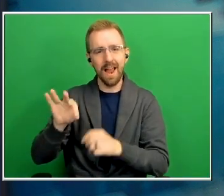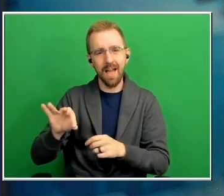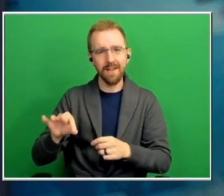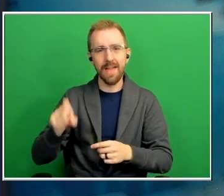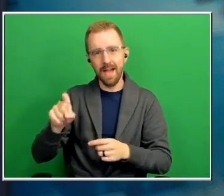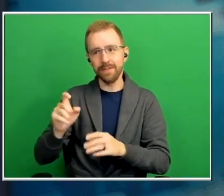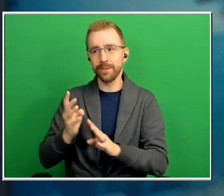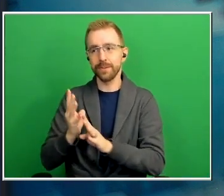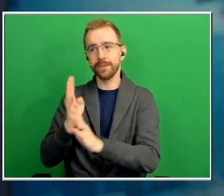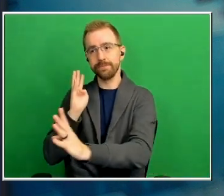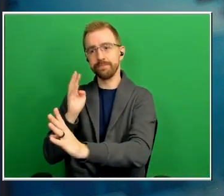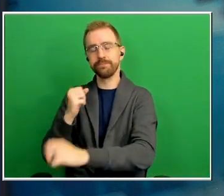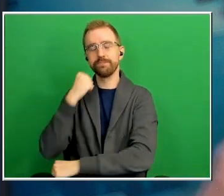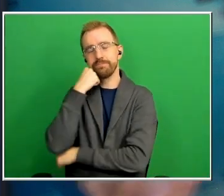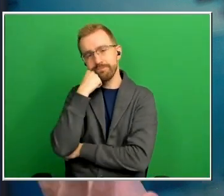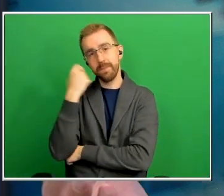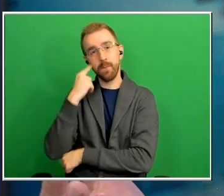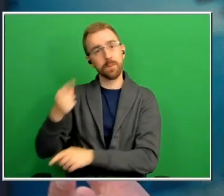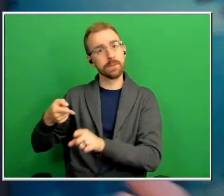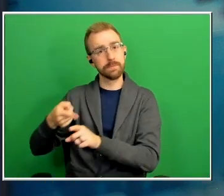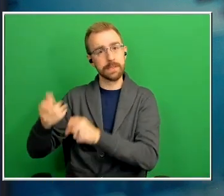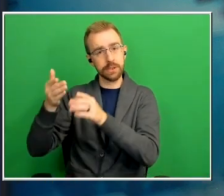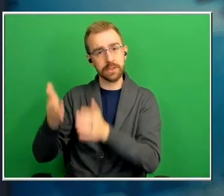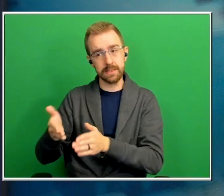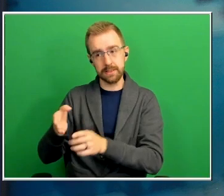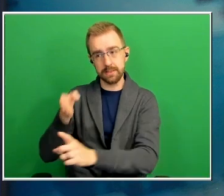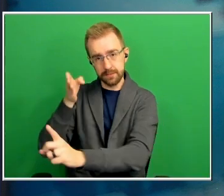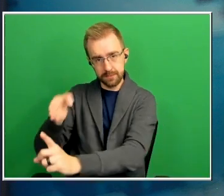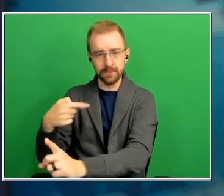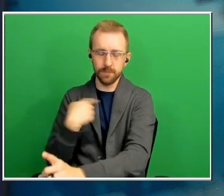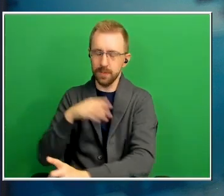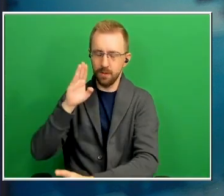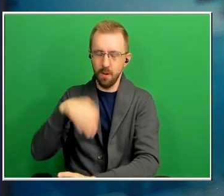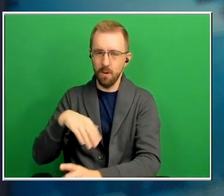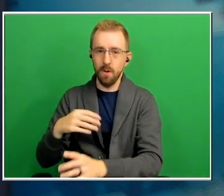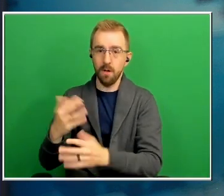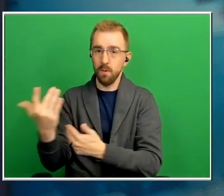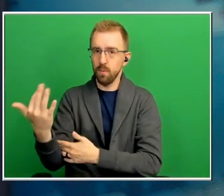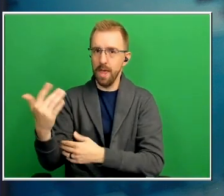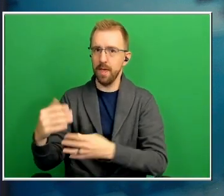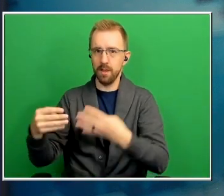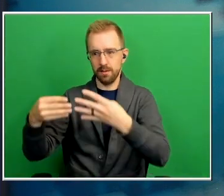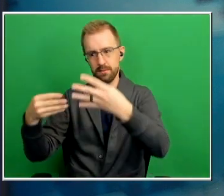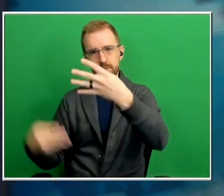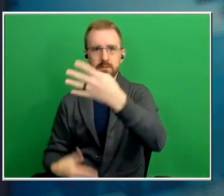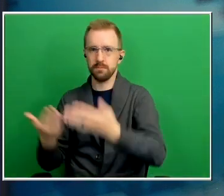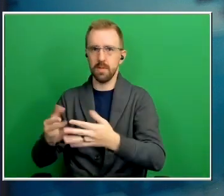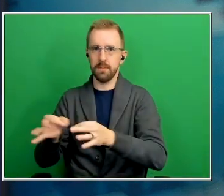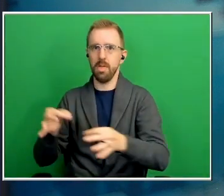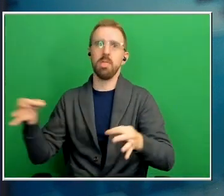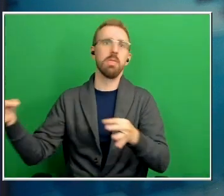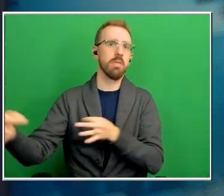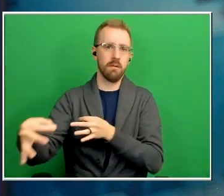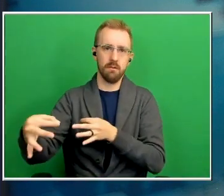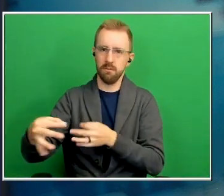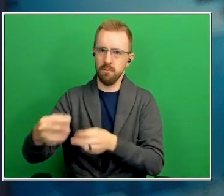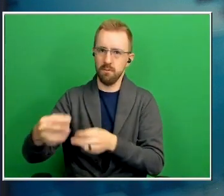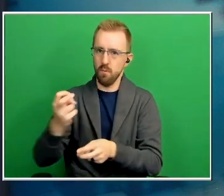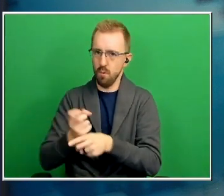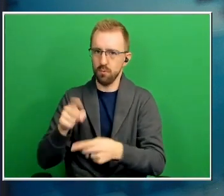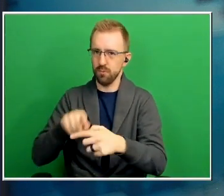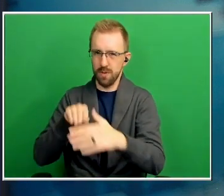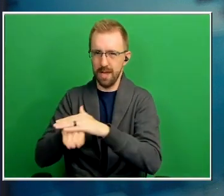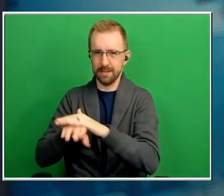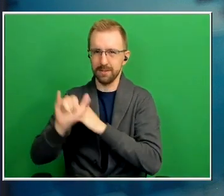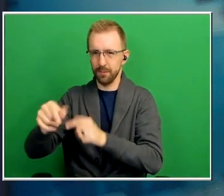specialists um which we know there's long waits and um and you know it can be hard to access those specialists but we